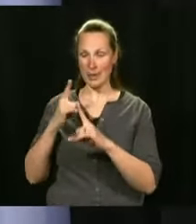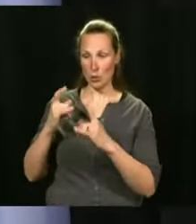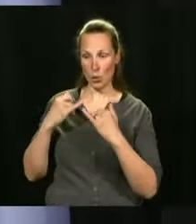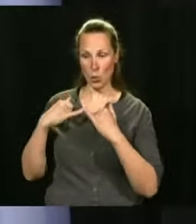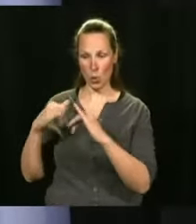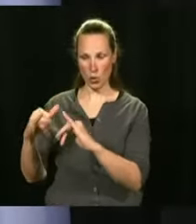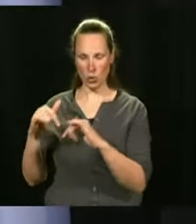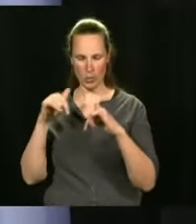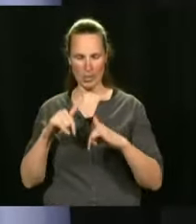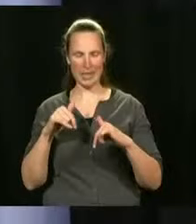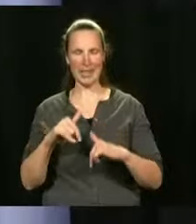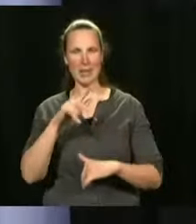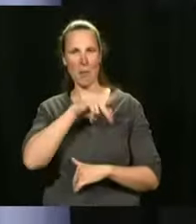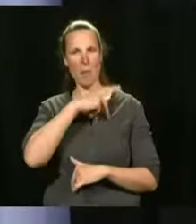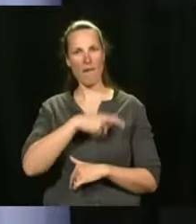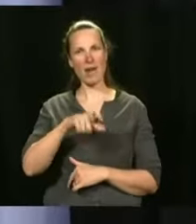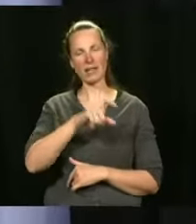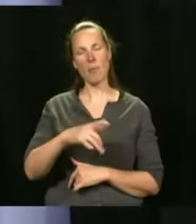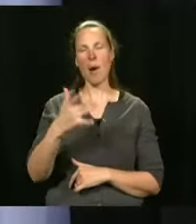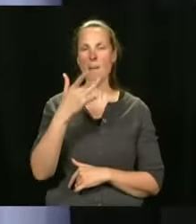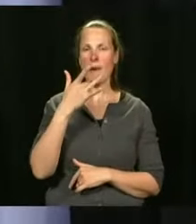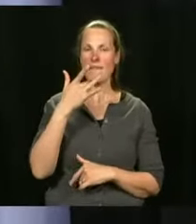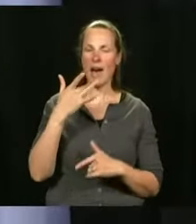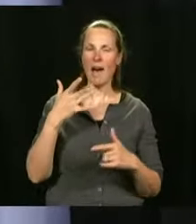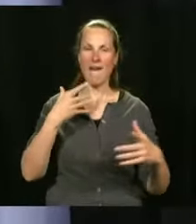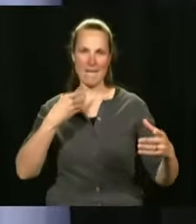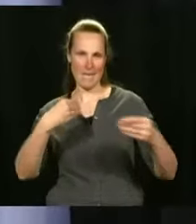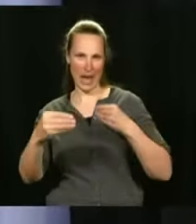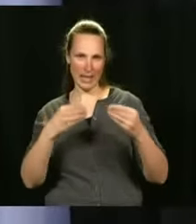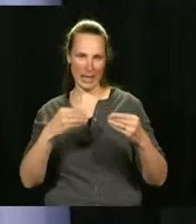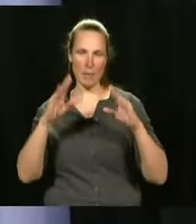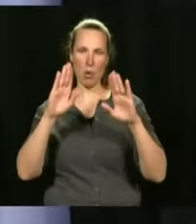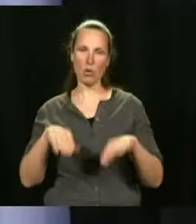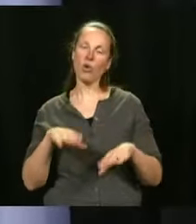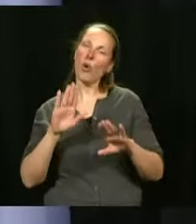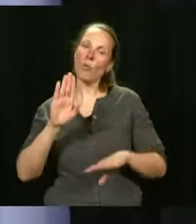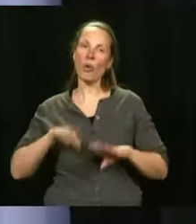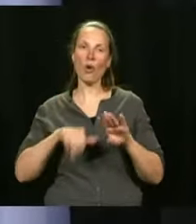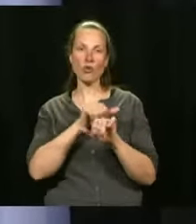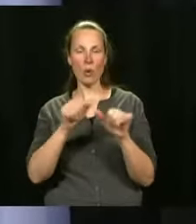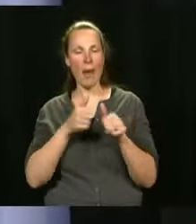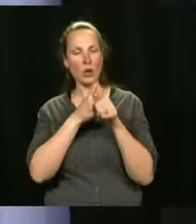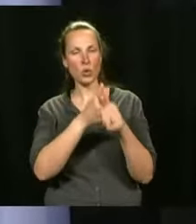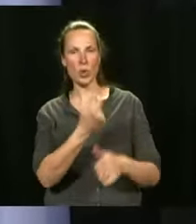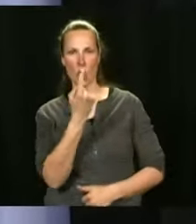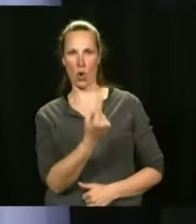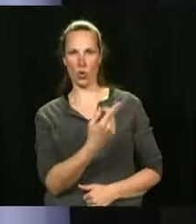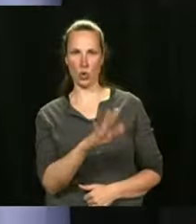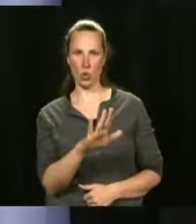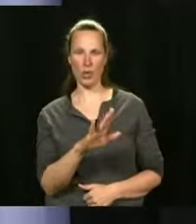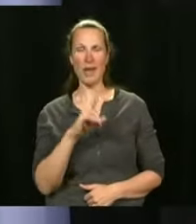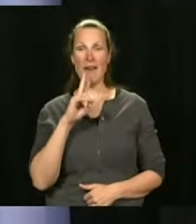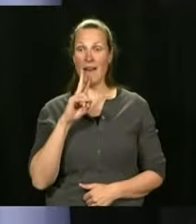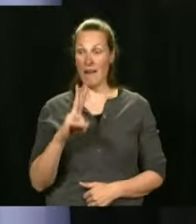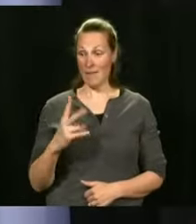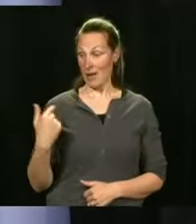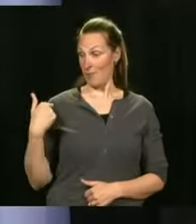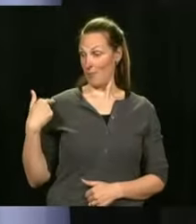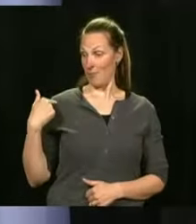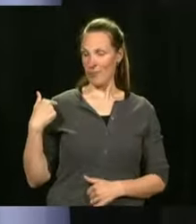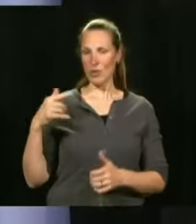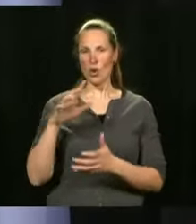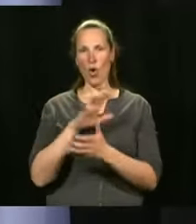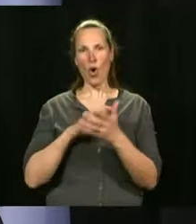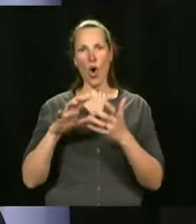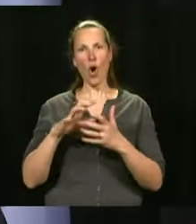bit more flexibility than only looking at one factor. We saw with the colour code, and I'm referring to